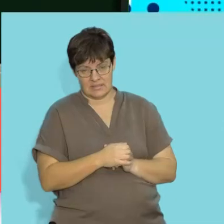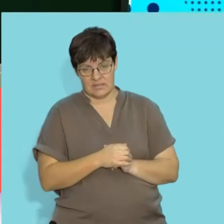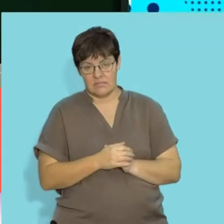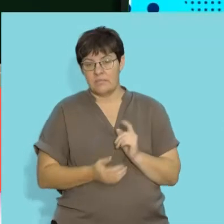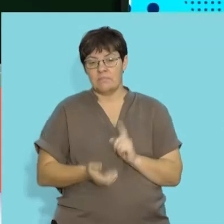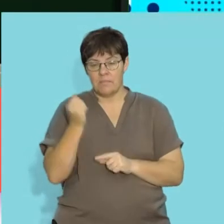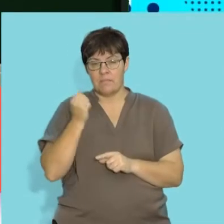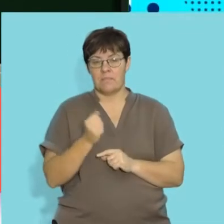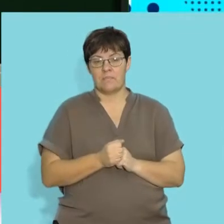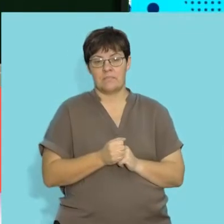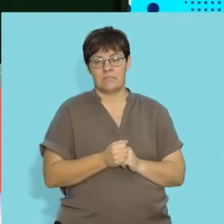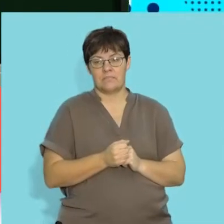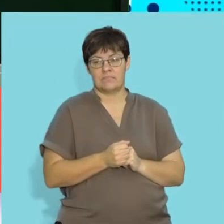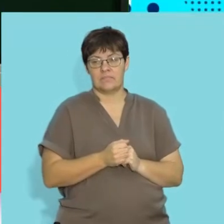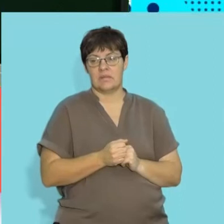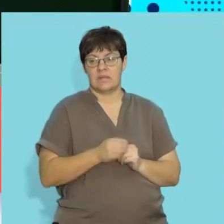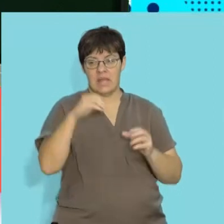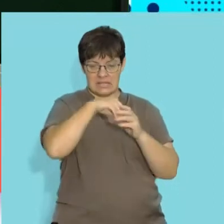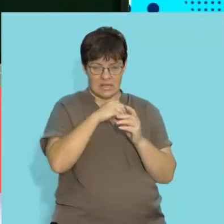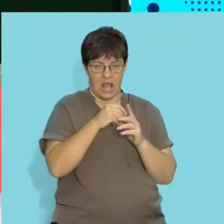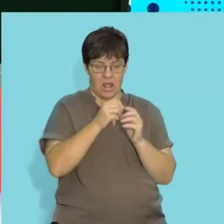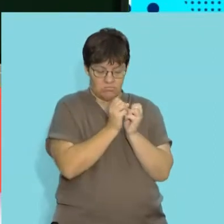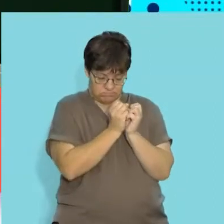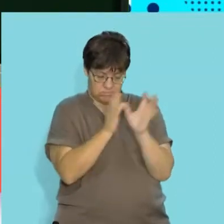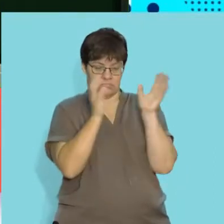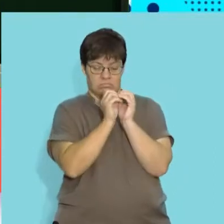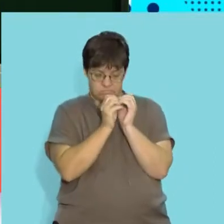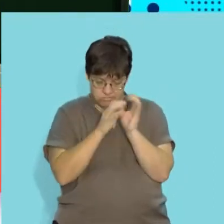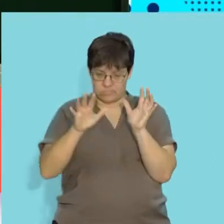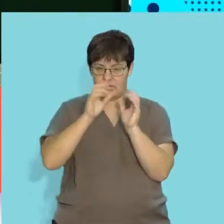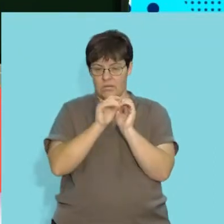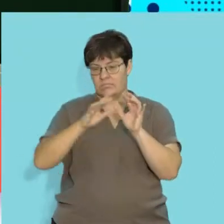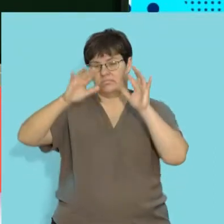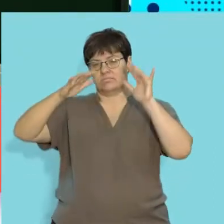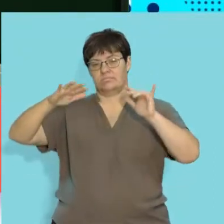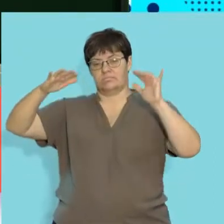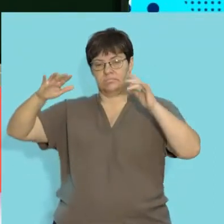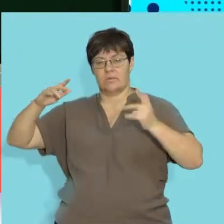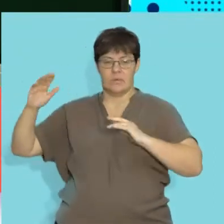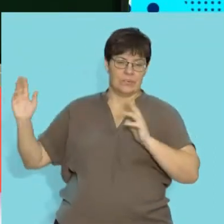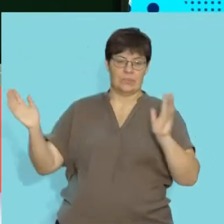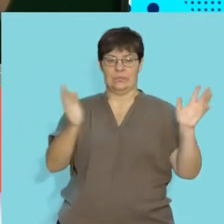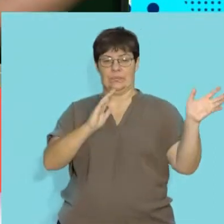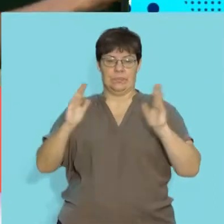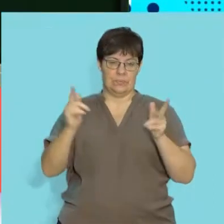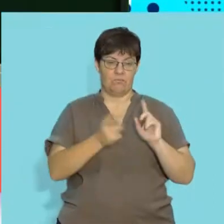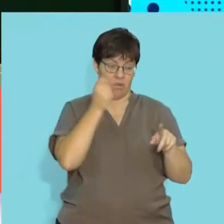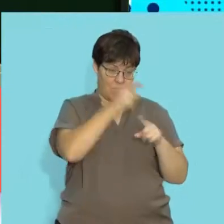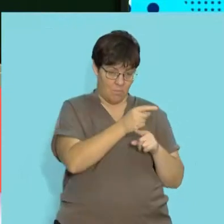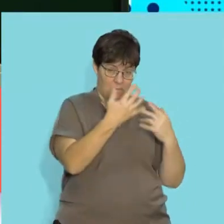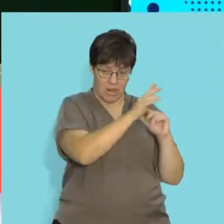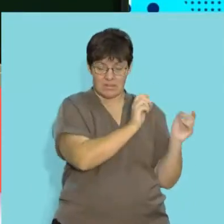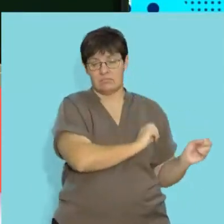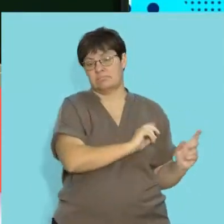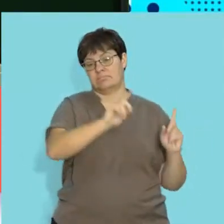and you often find in your pines you find the seeds are released and these seeds have adapted to being able to disperse from the